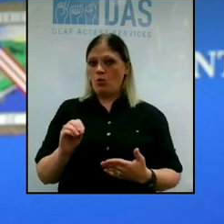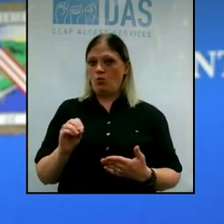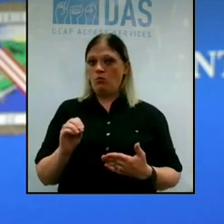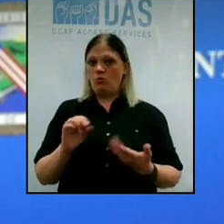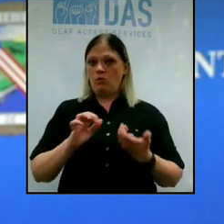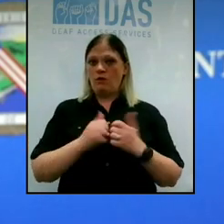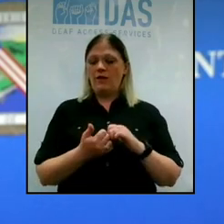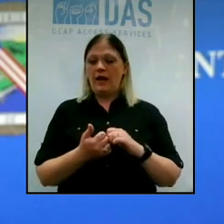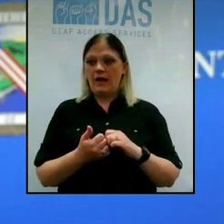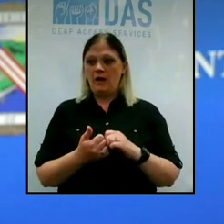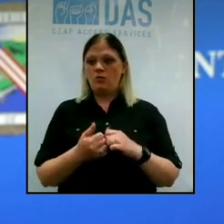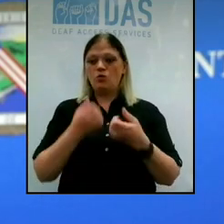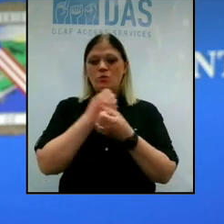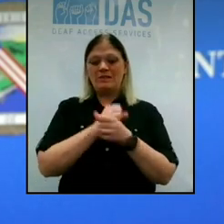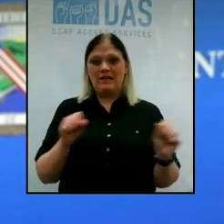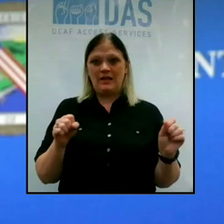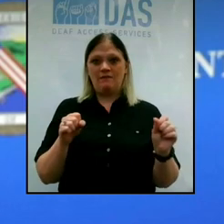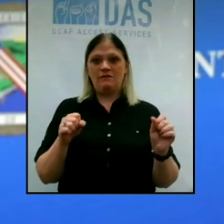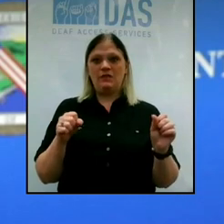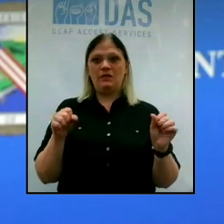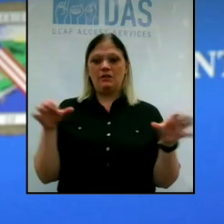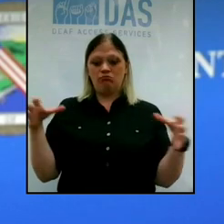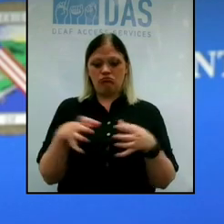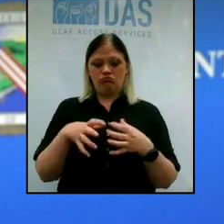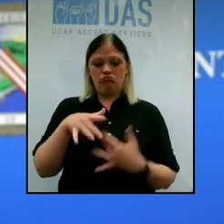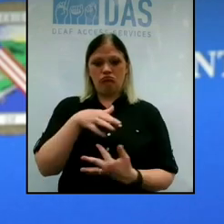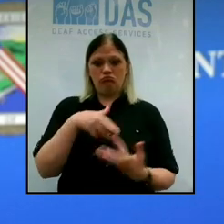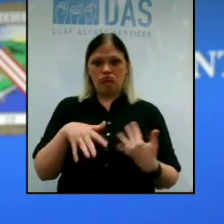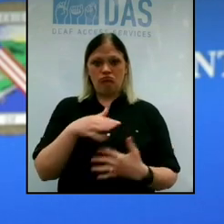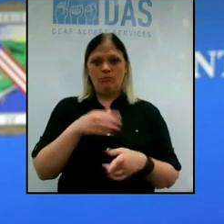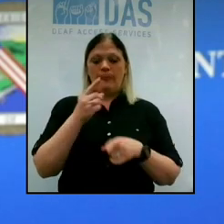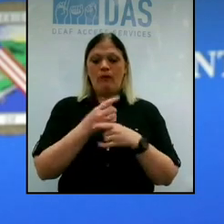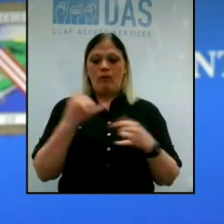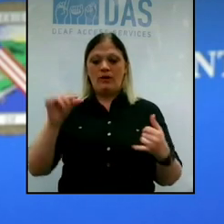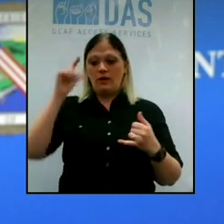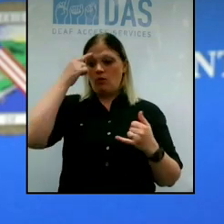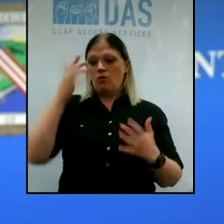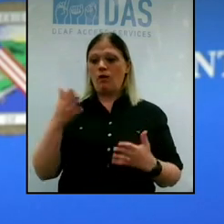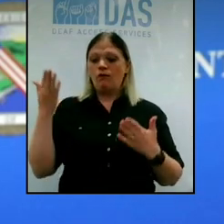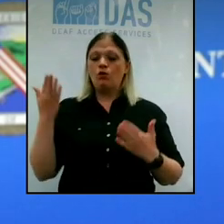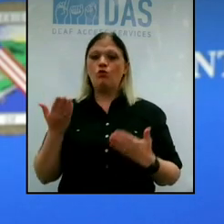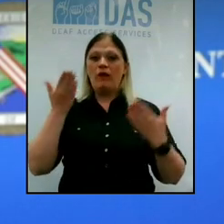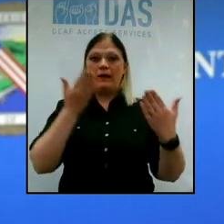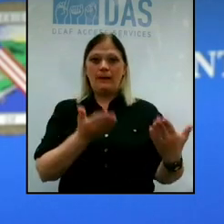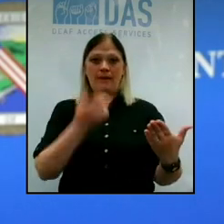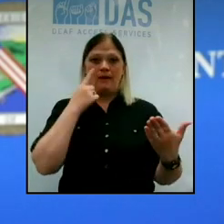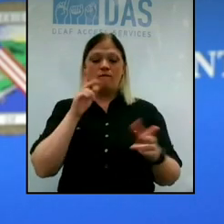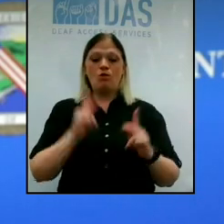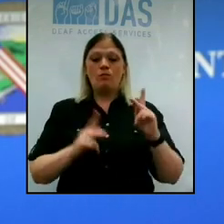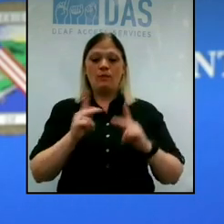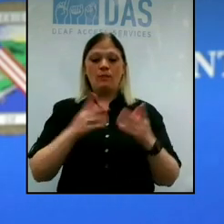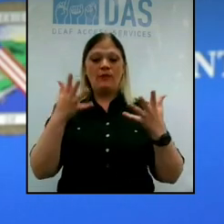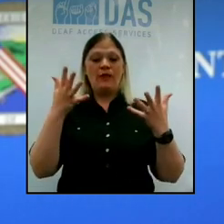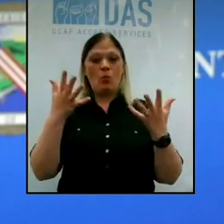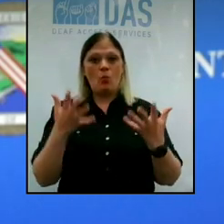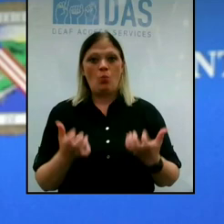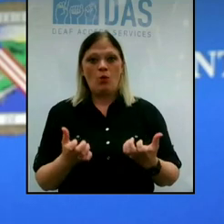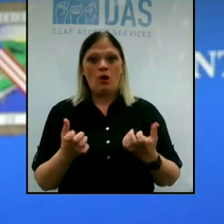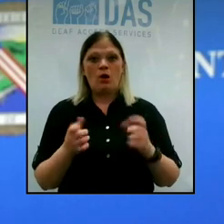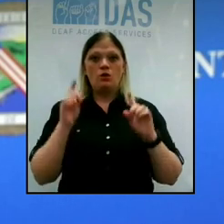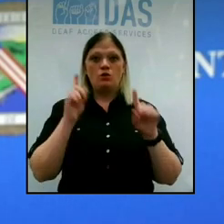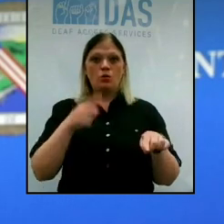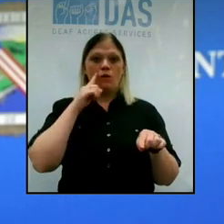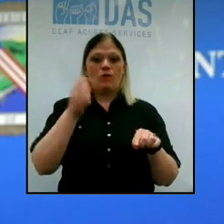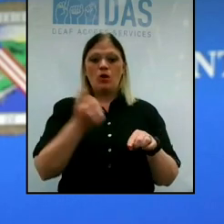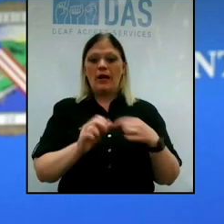safely gather. And so right now, Governor Cuomo is recommending that for people who want to congregate for